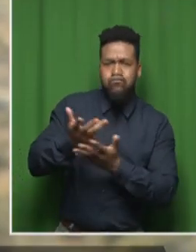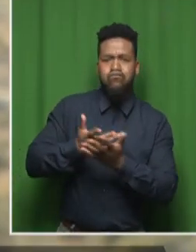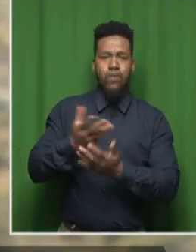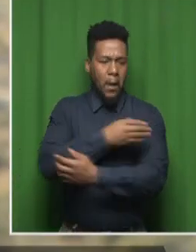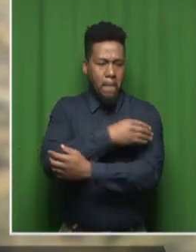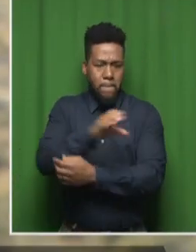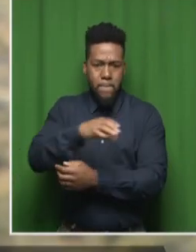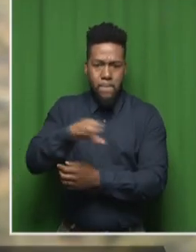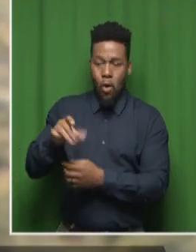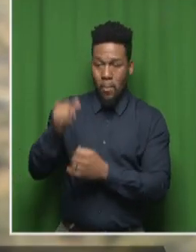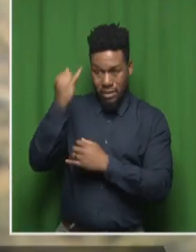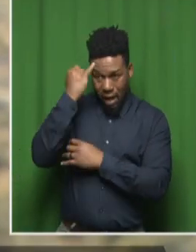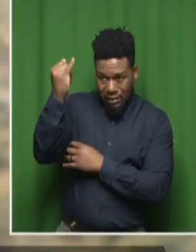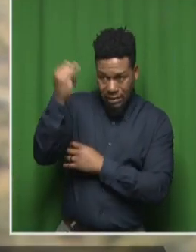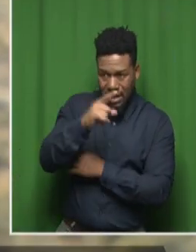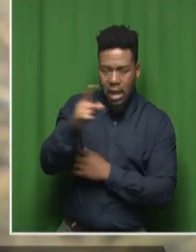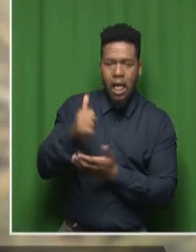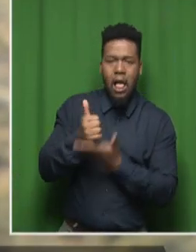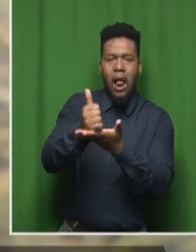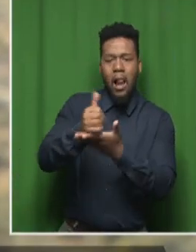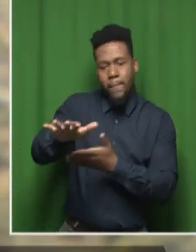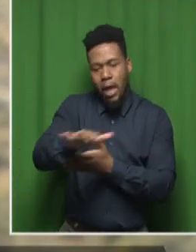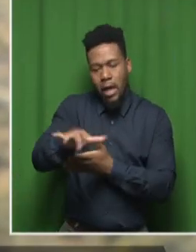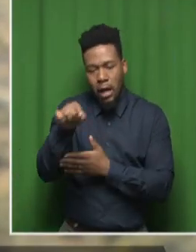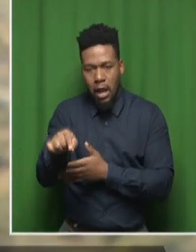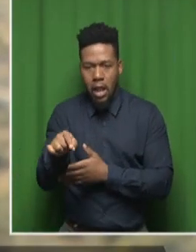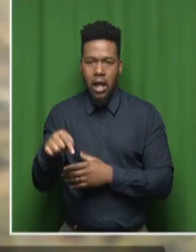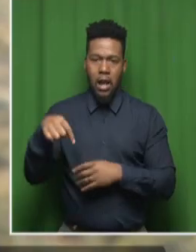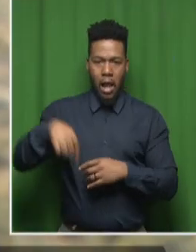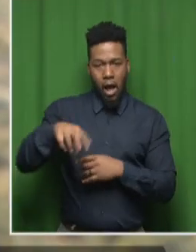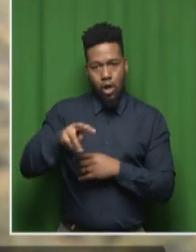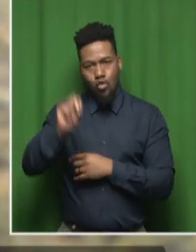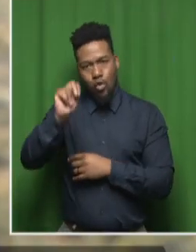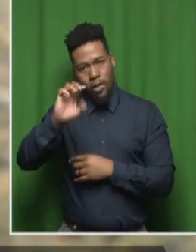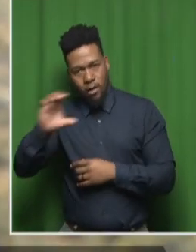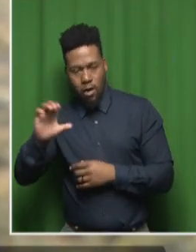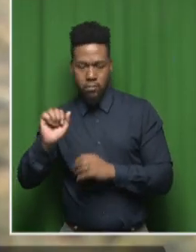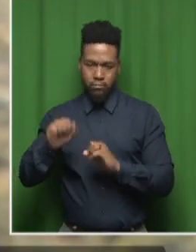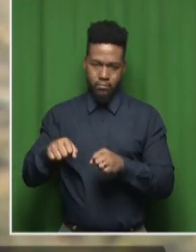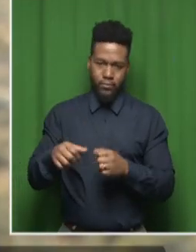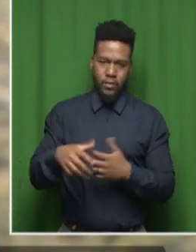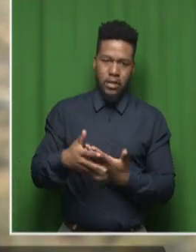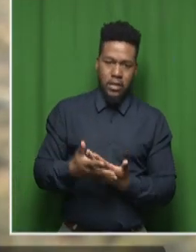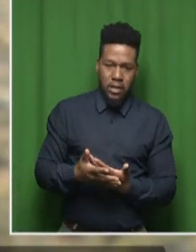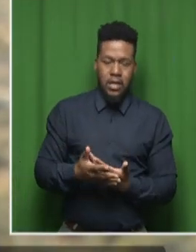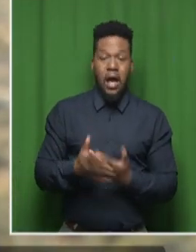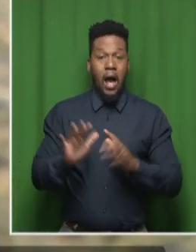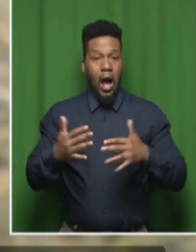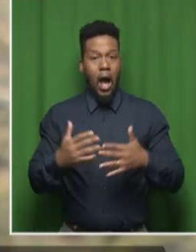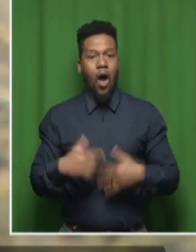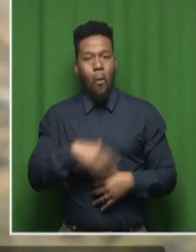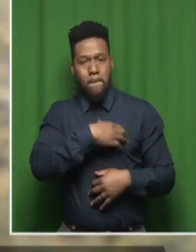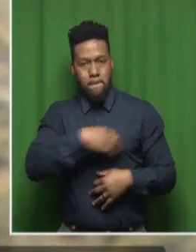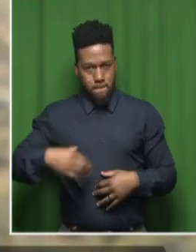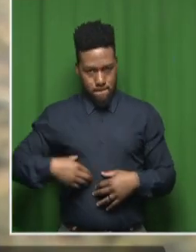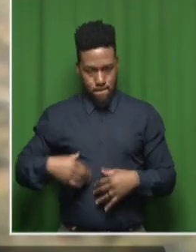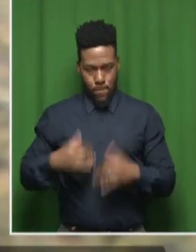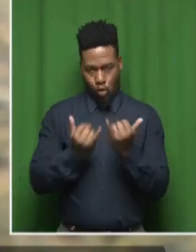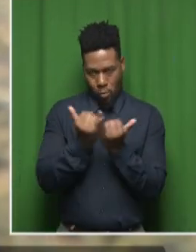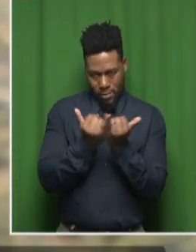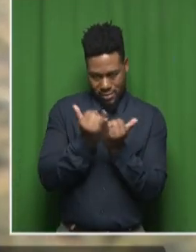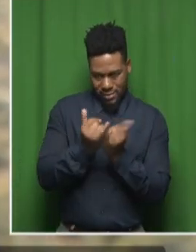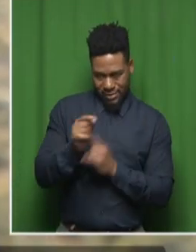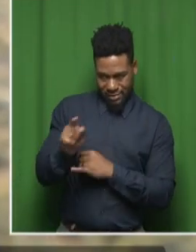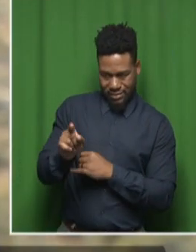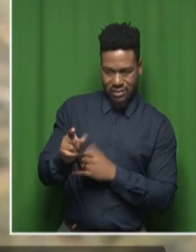It's going to be assisting Carnarvon and some of the other areas in the Northern Cape Province through the Miss Teen Universe pageant that's set to take